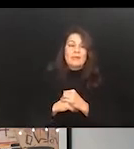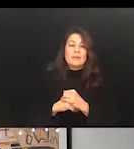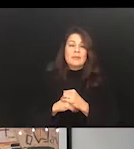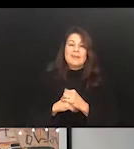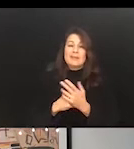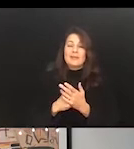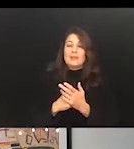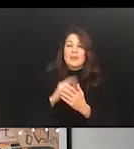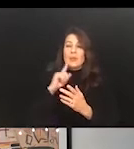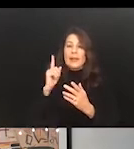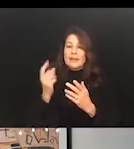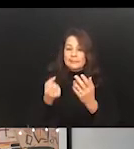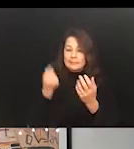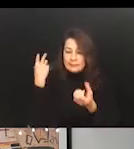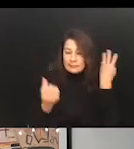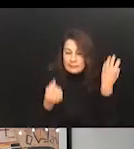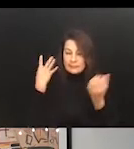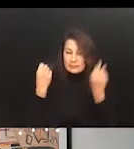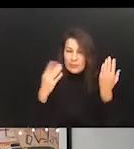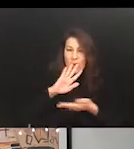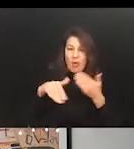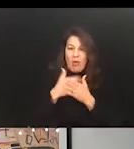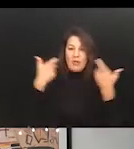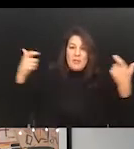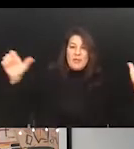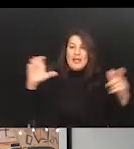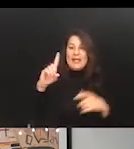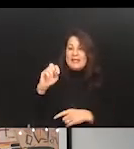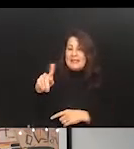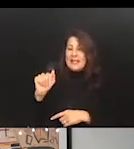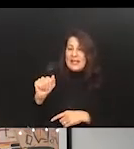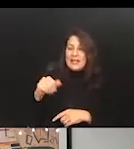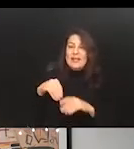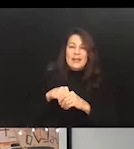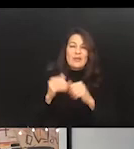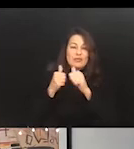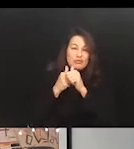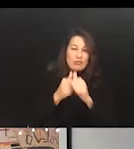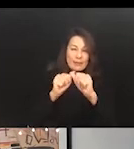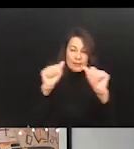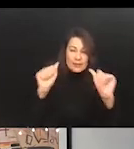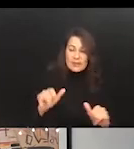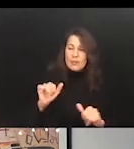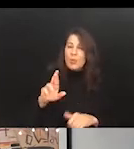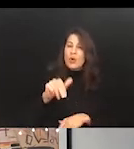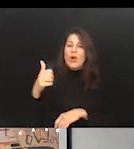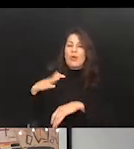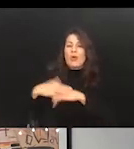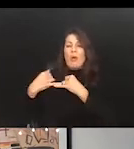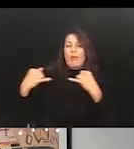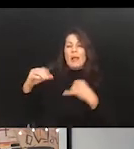again, sifting through large sets of data that exist in applicant tracking systems or other online databases,